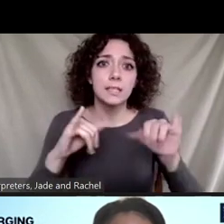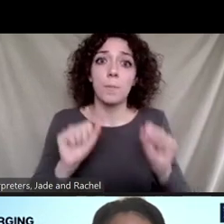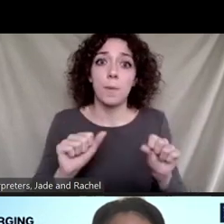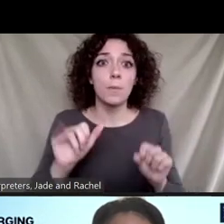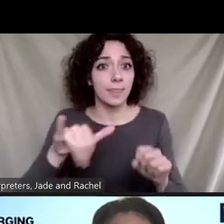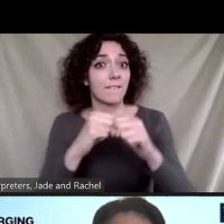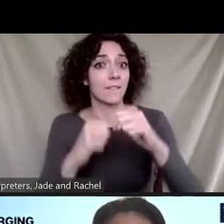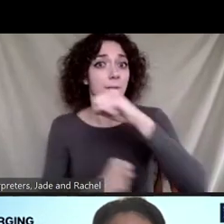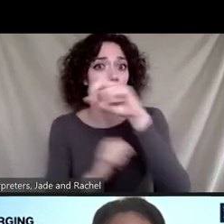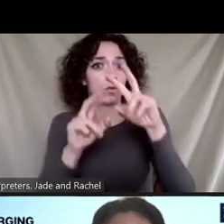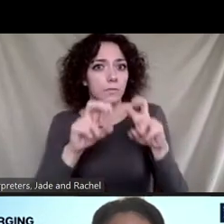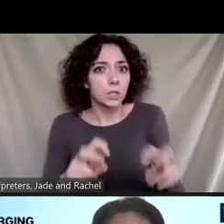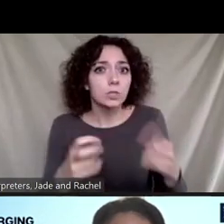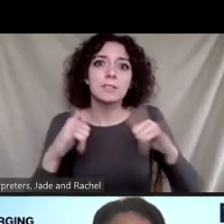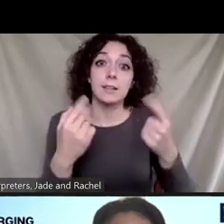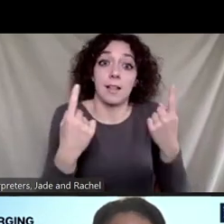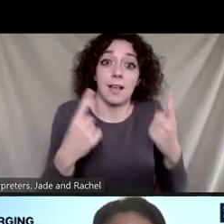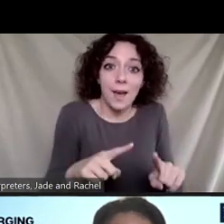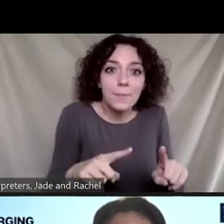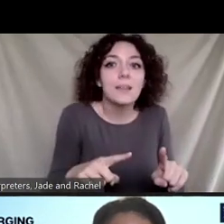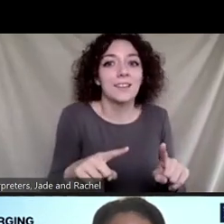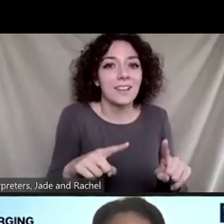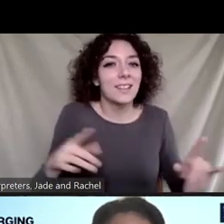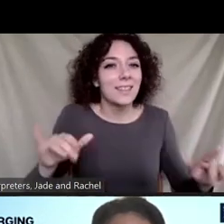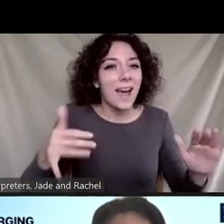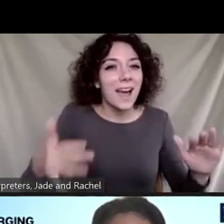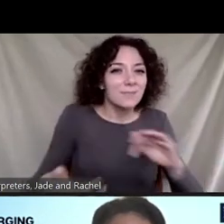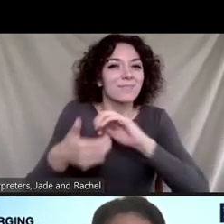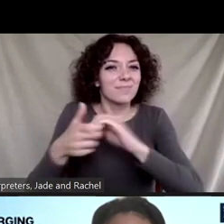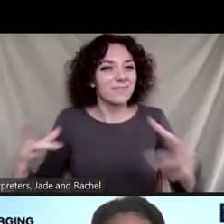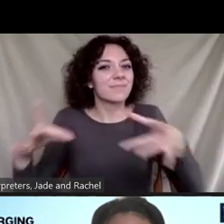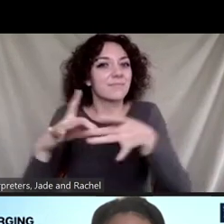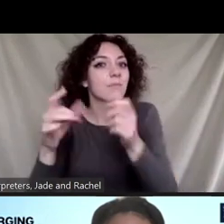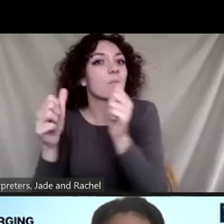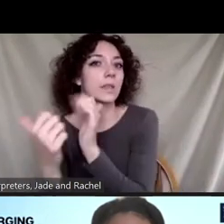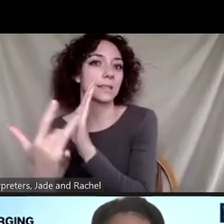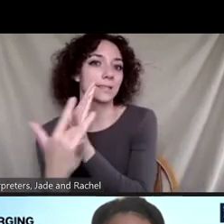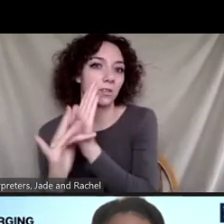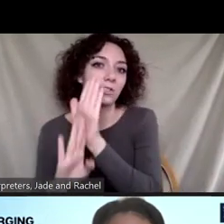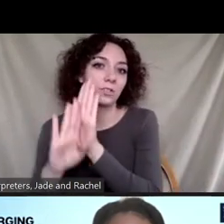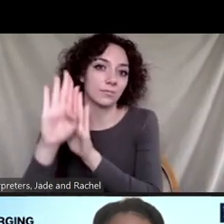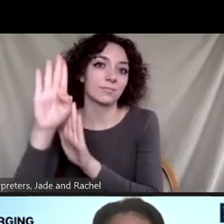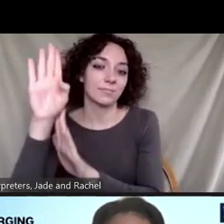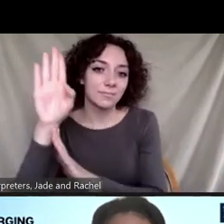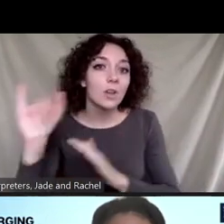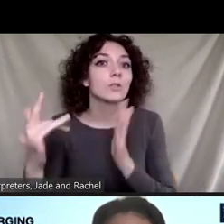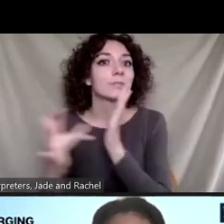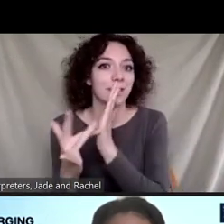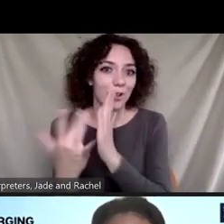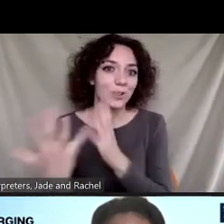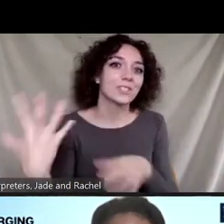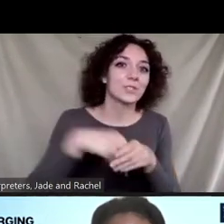to still happen and combine that with technology progression and technology integration.